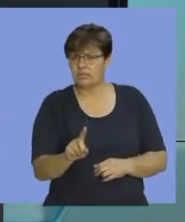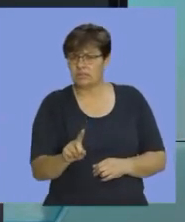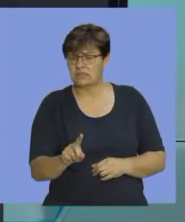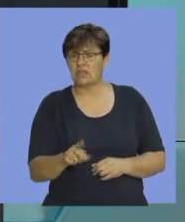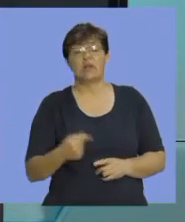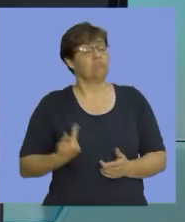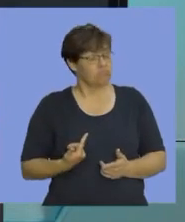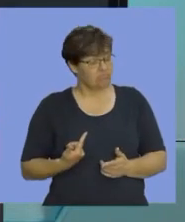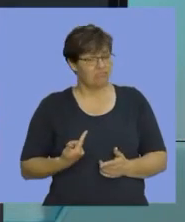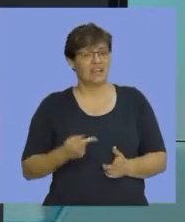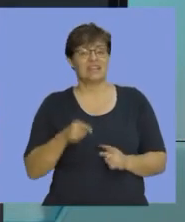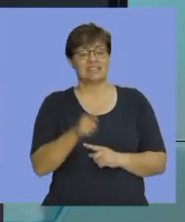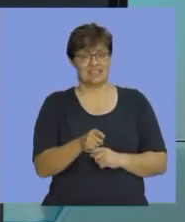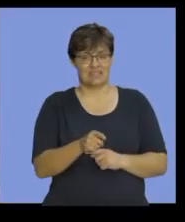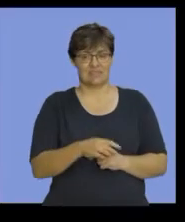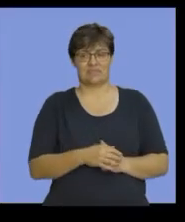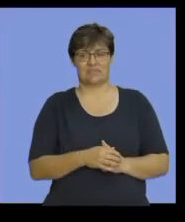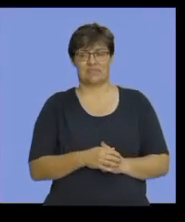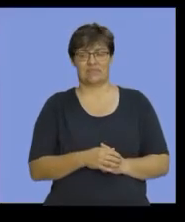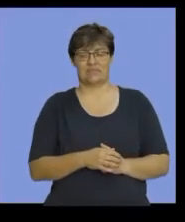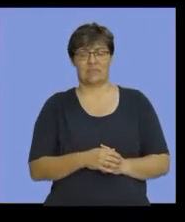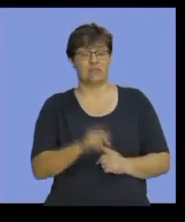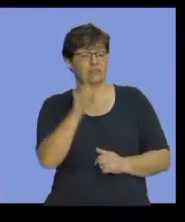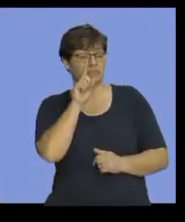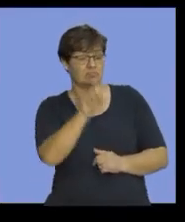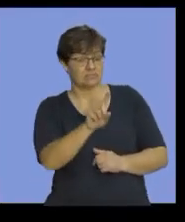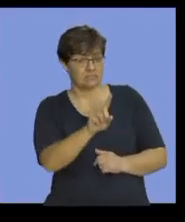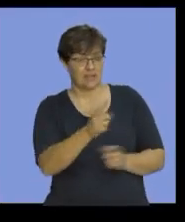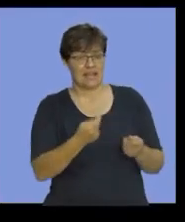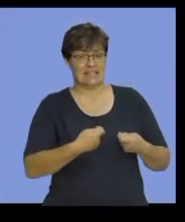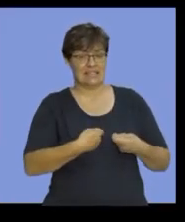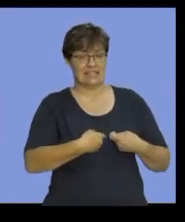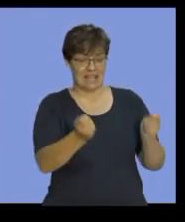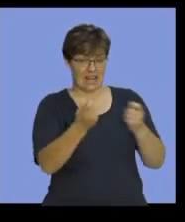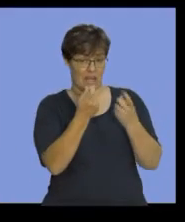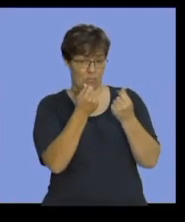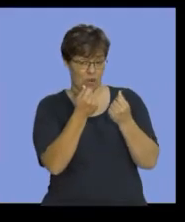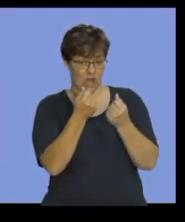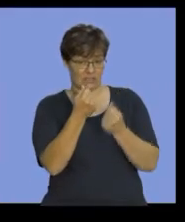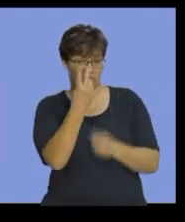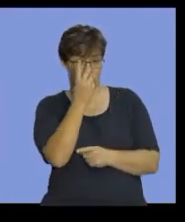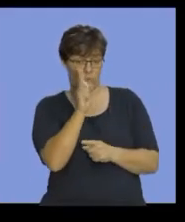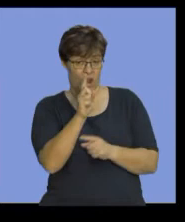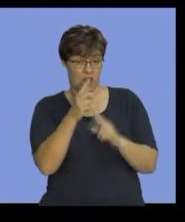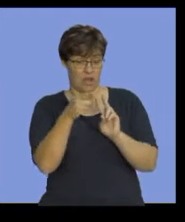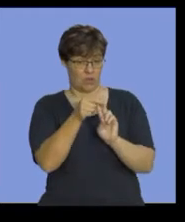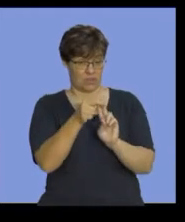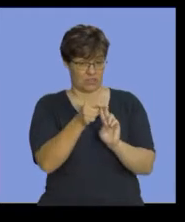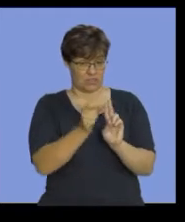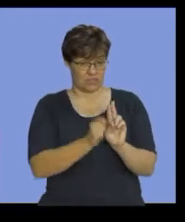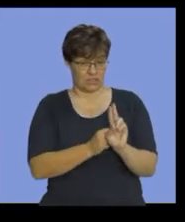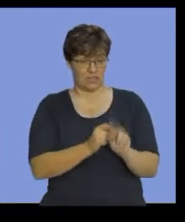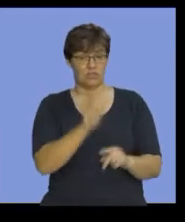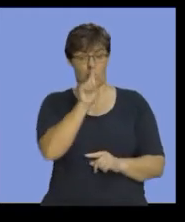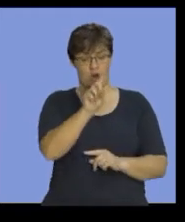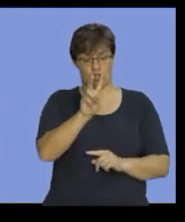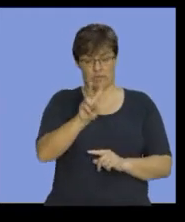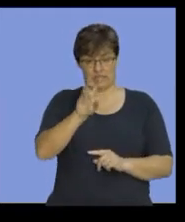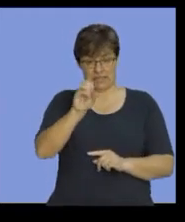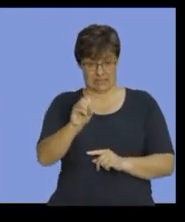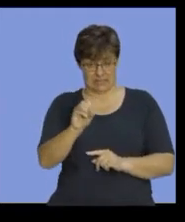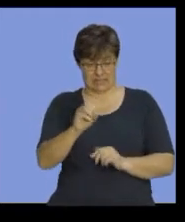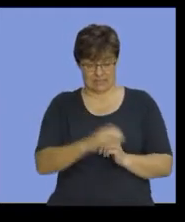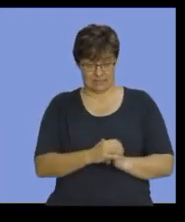My contribution per unit is, watch, selling price per unit. My selling price per unit is $120,000.